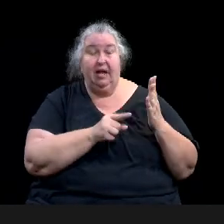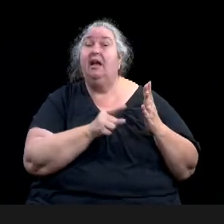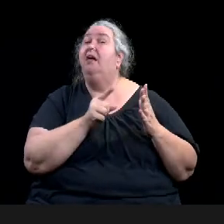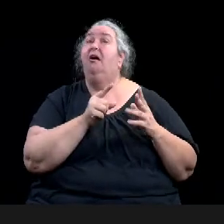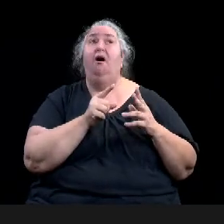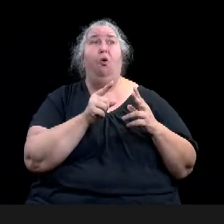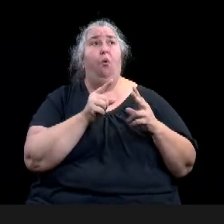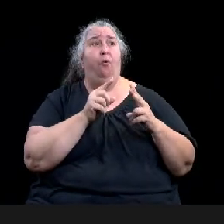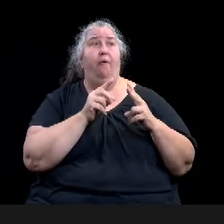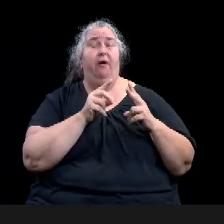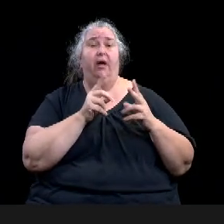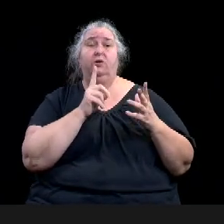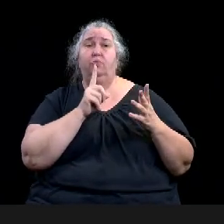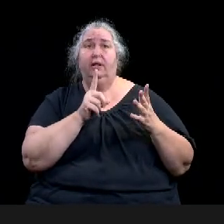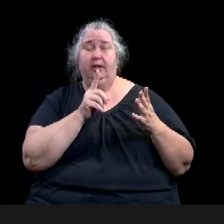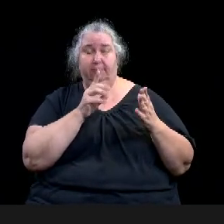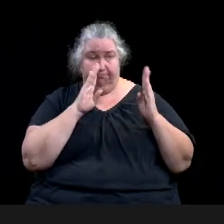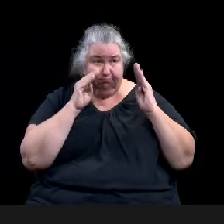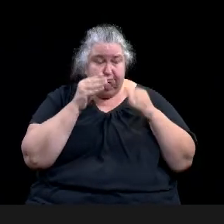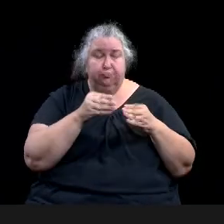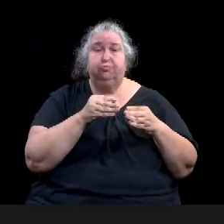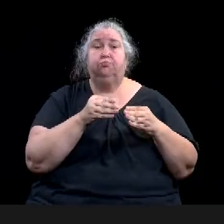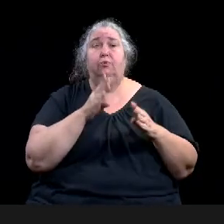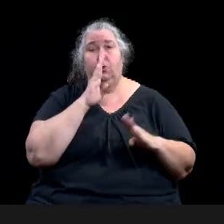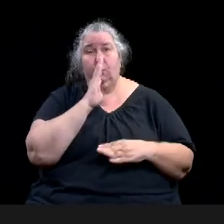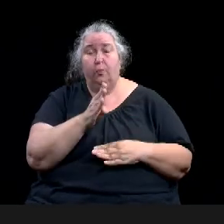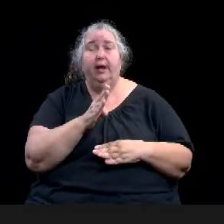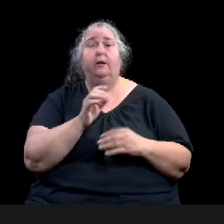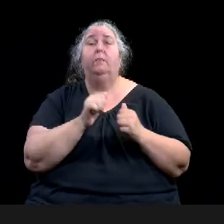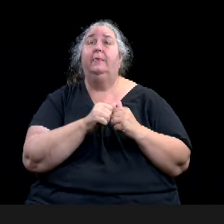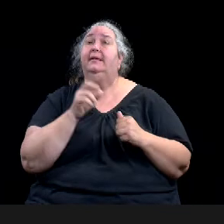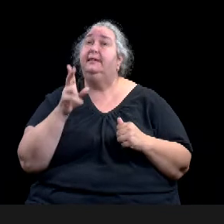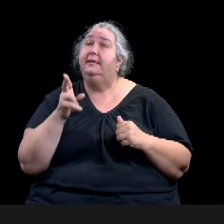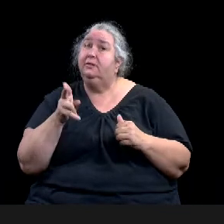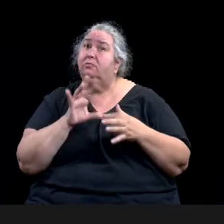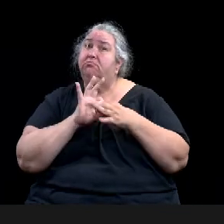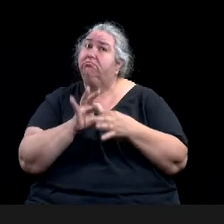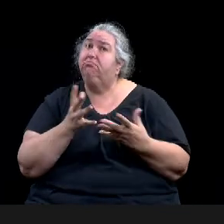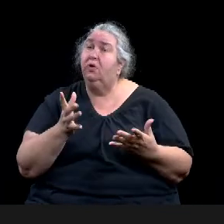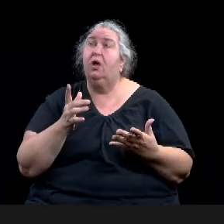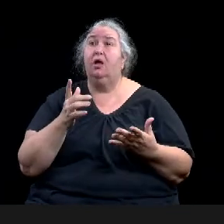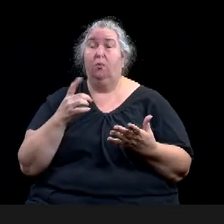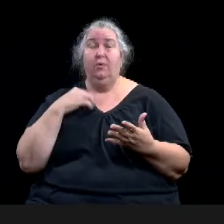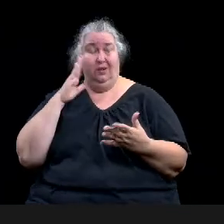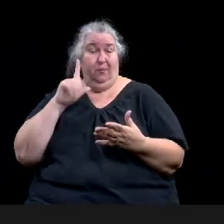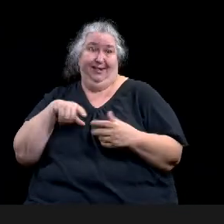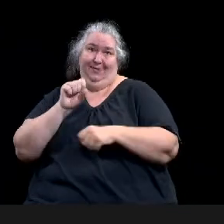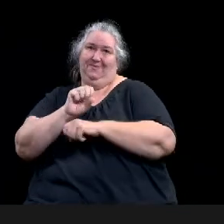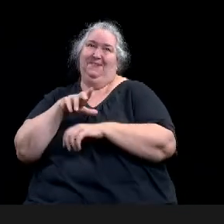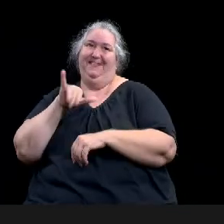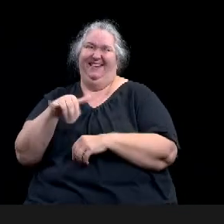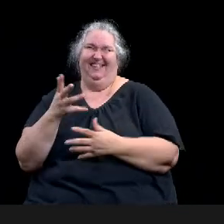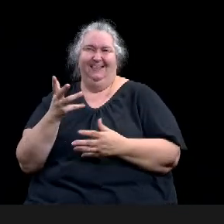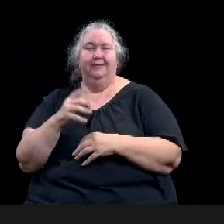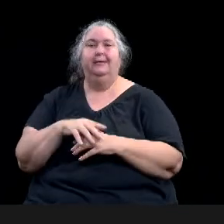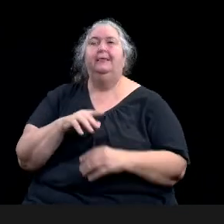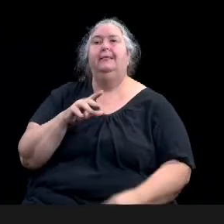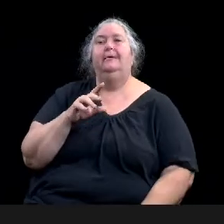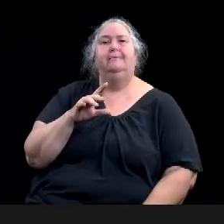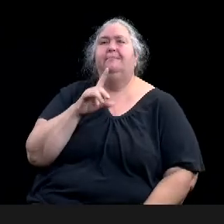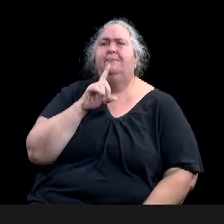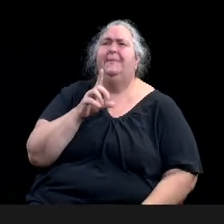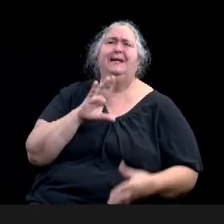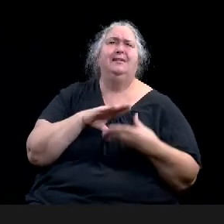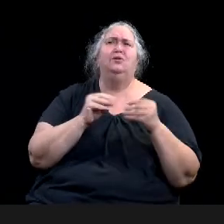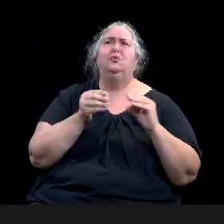Um, it's, it's a story of how the Texas Rangers core duty has evolved to an ideal of protecting all of